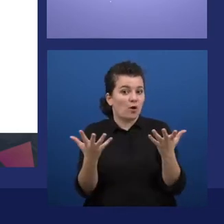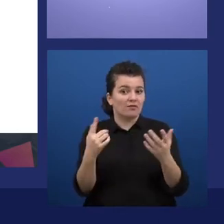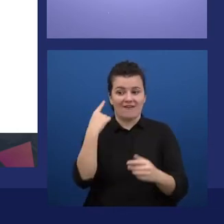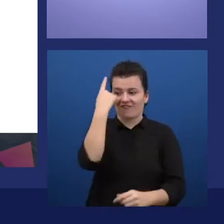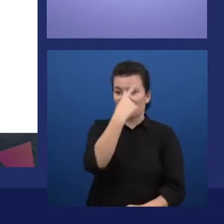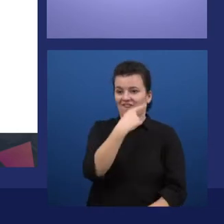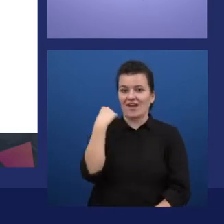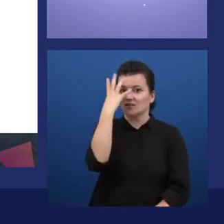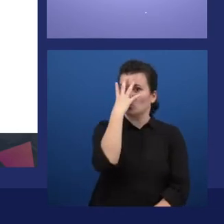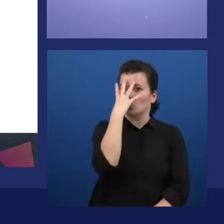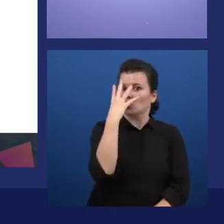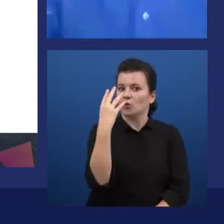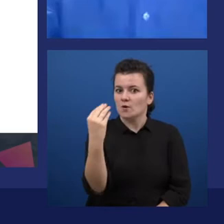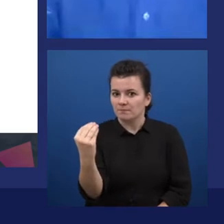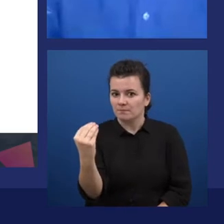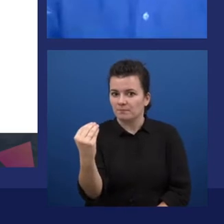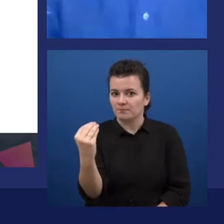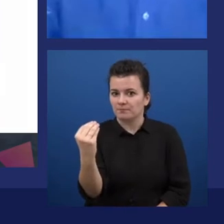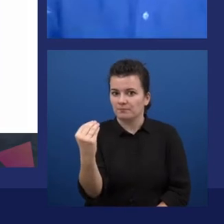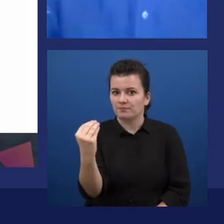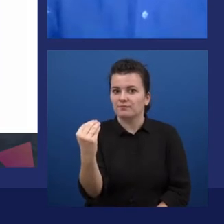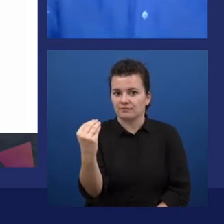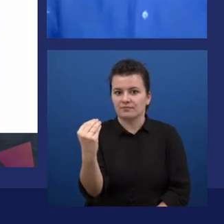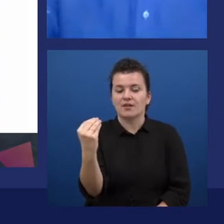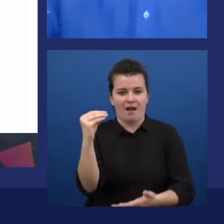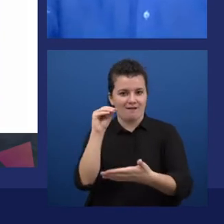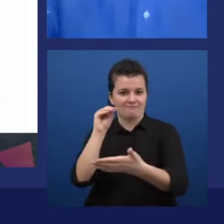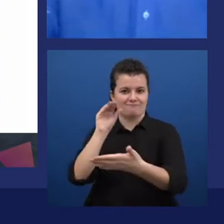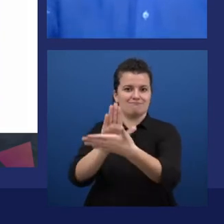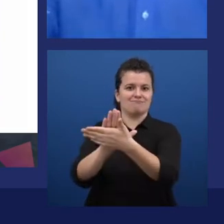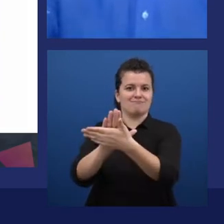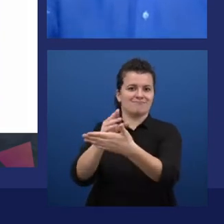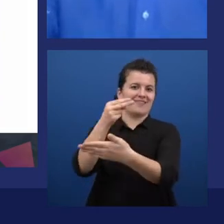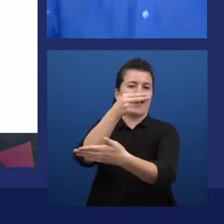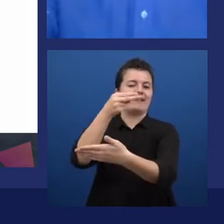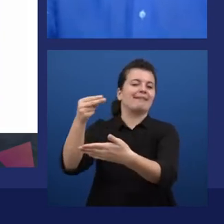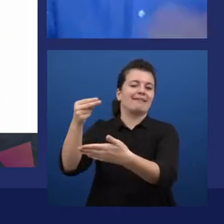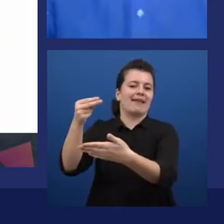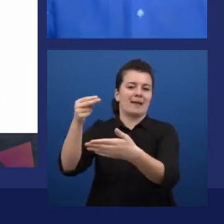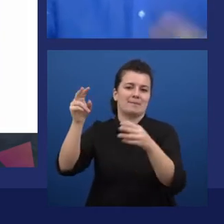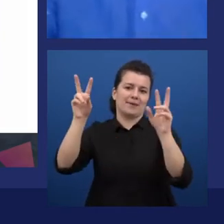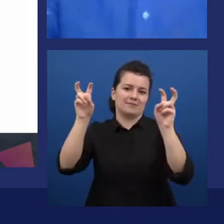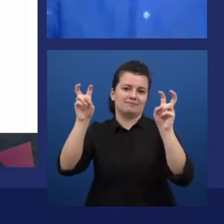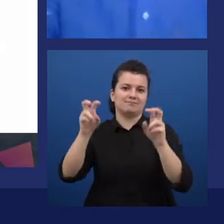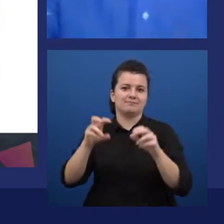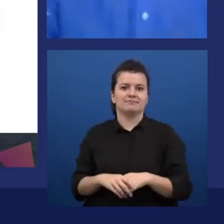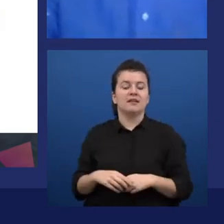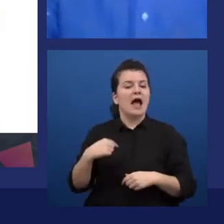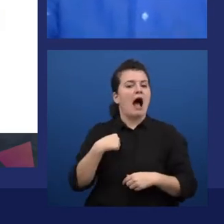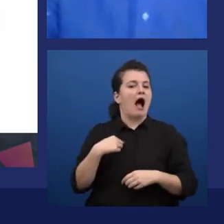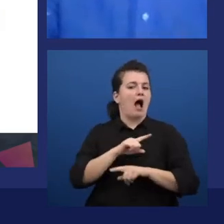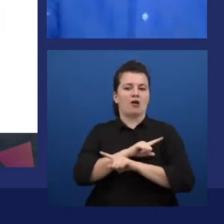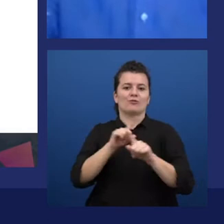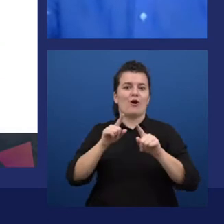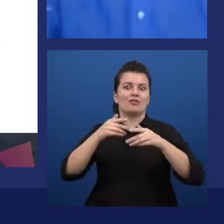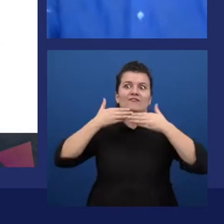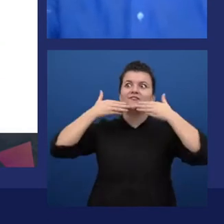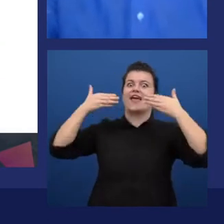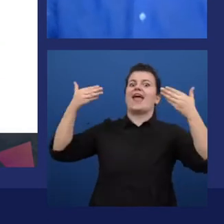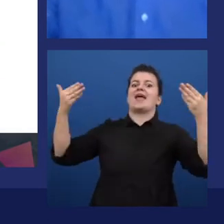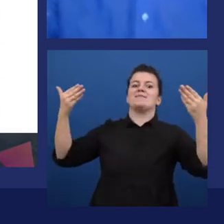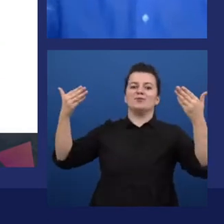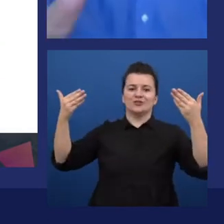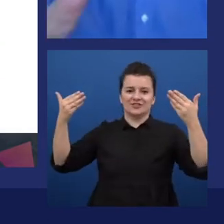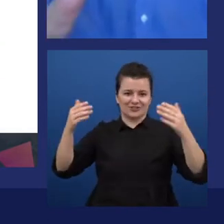who is in the picture. Now, it's not going to work with me. I'm not a celebrity. So I'm not in the database of